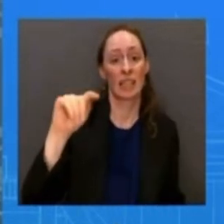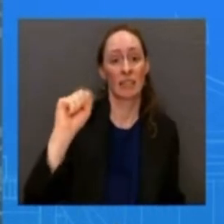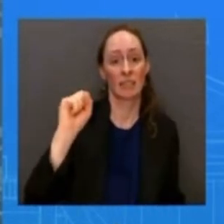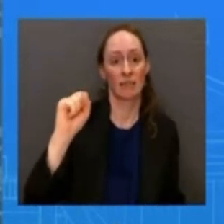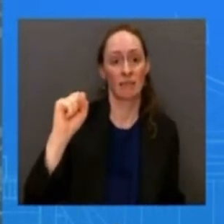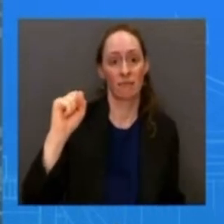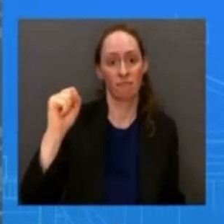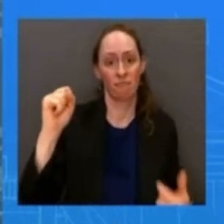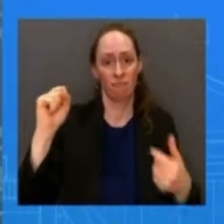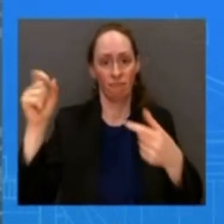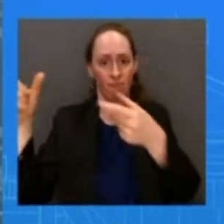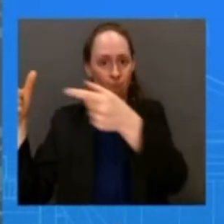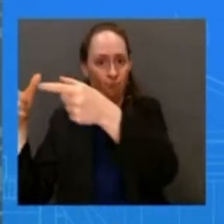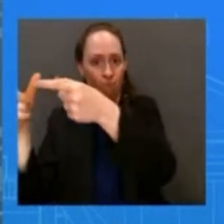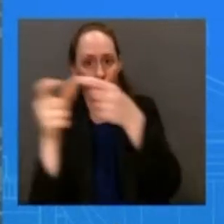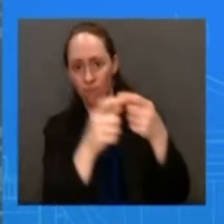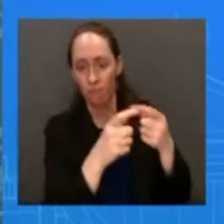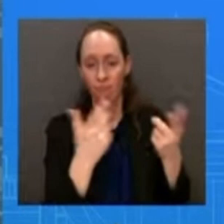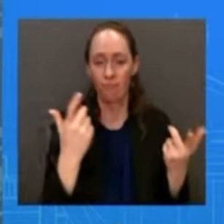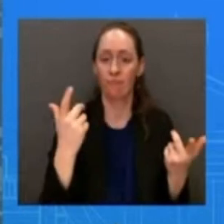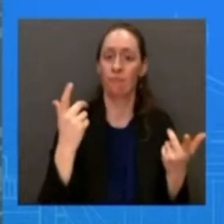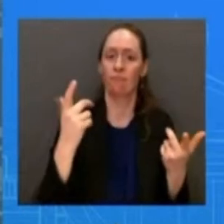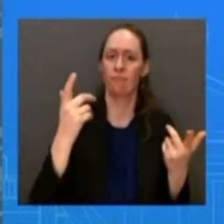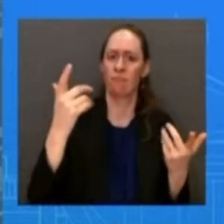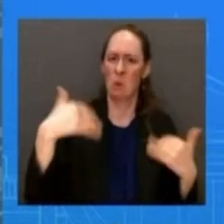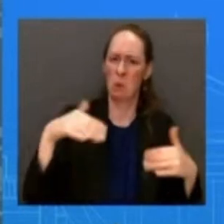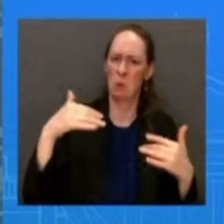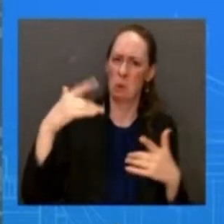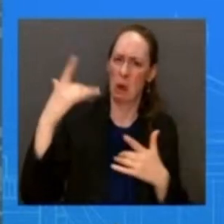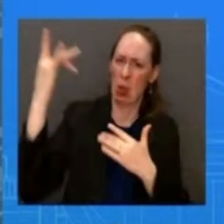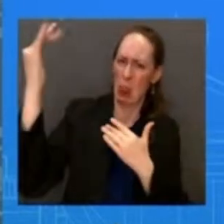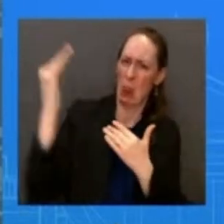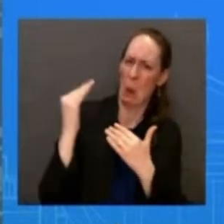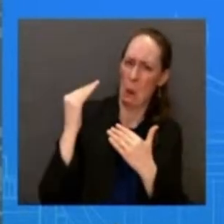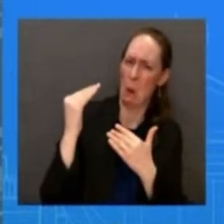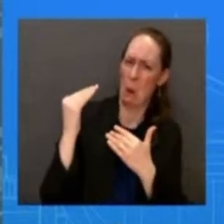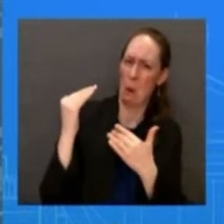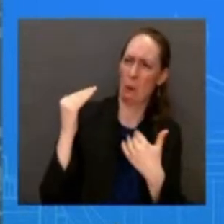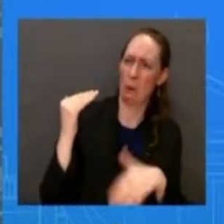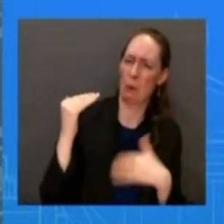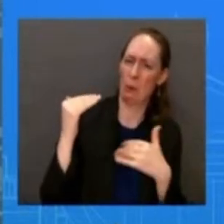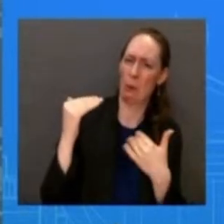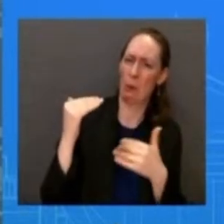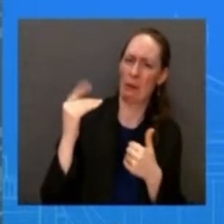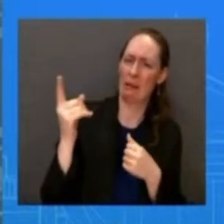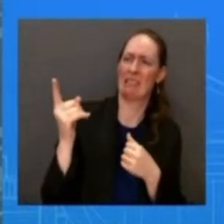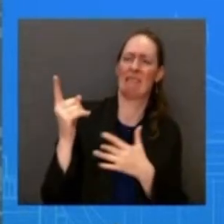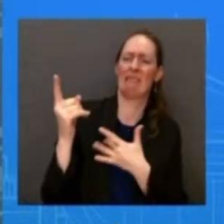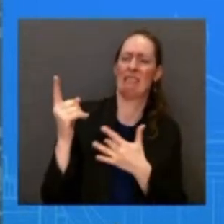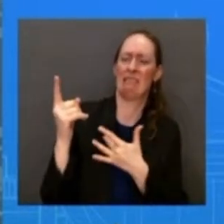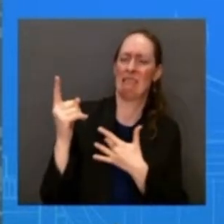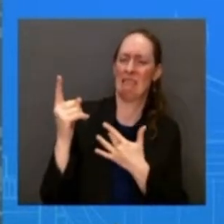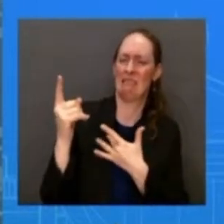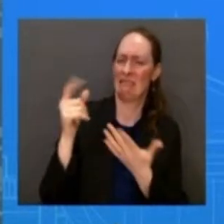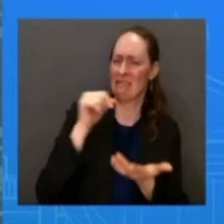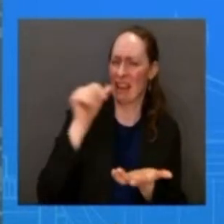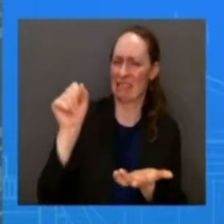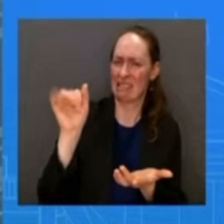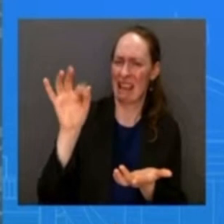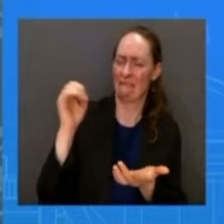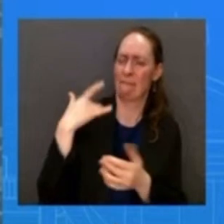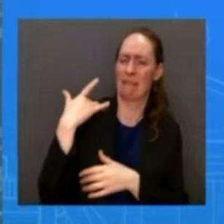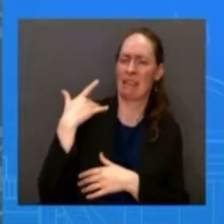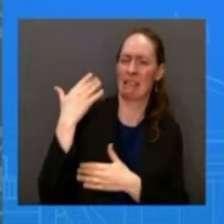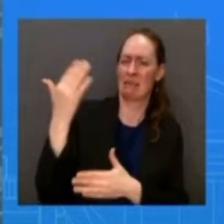of flying low low elevation and so it was shot down they were shot down because of they were taking abundance of